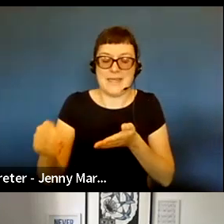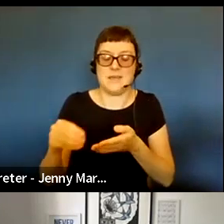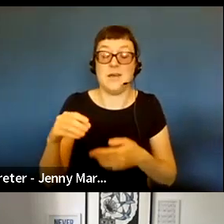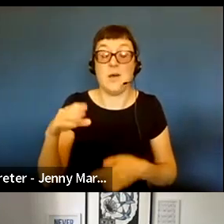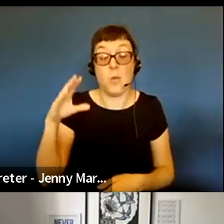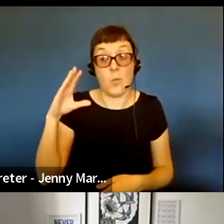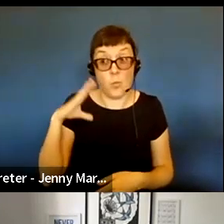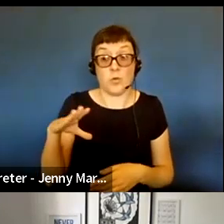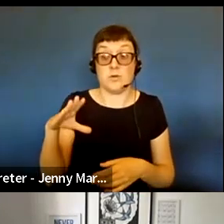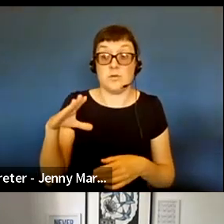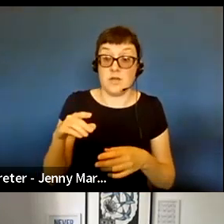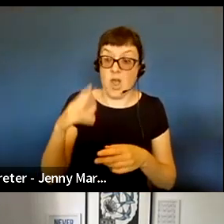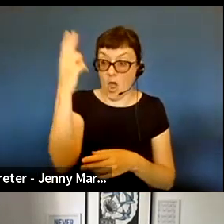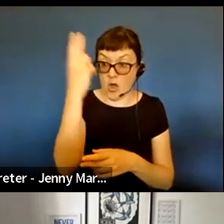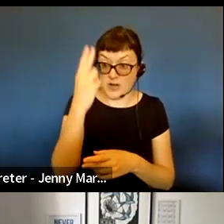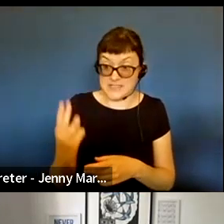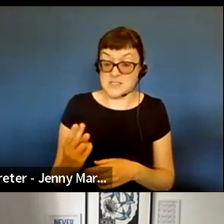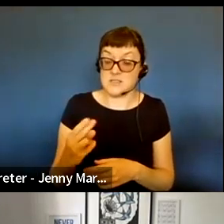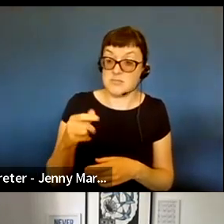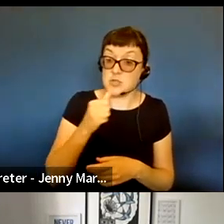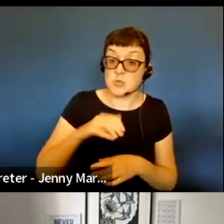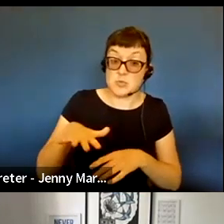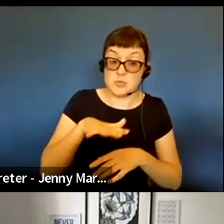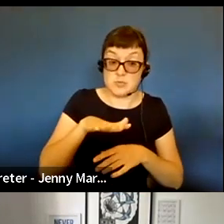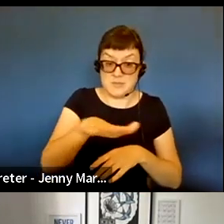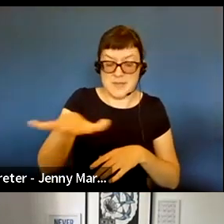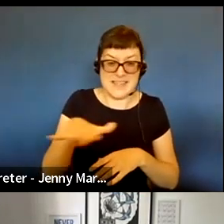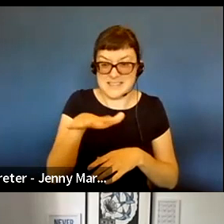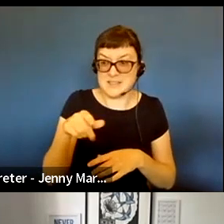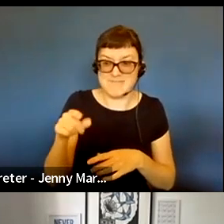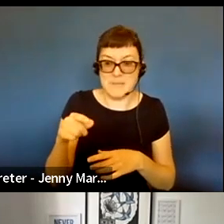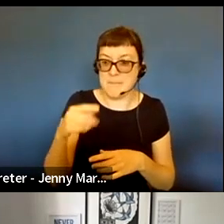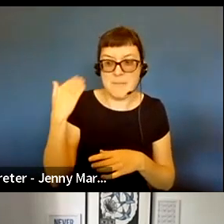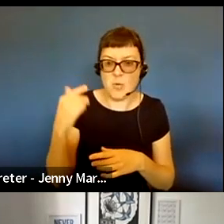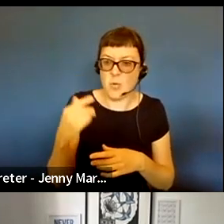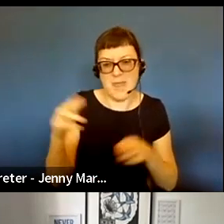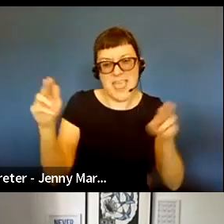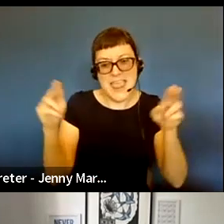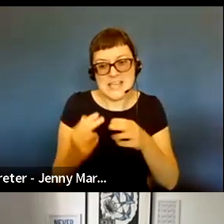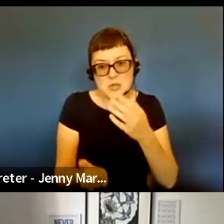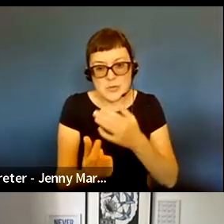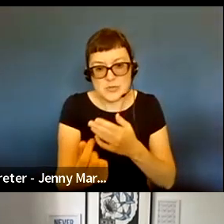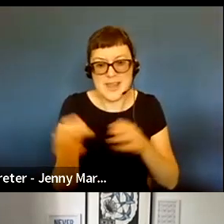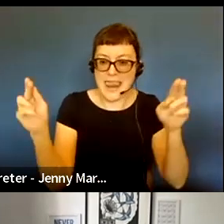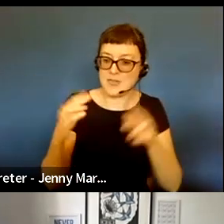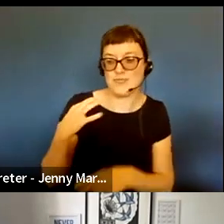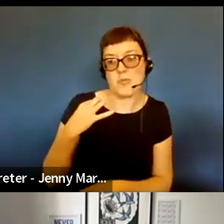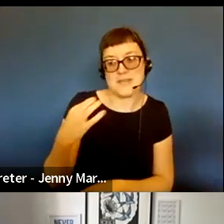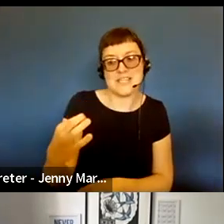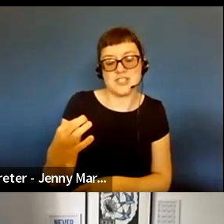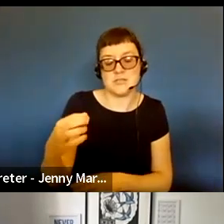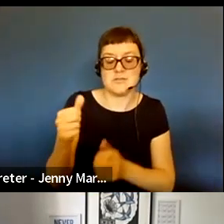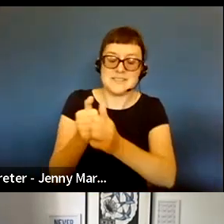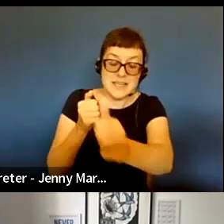used by artists who previously were lacking in sort of opportunities and representation across the sector, but also